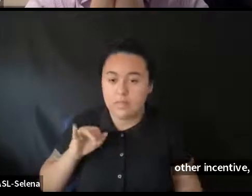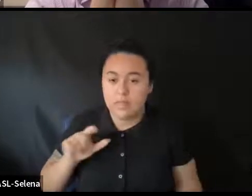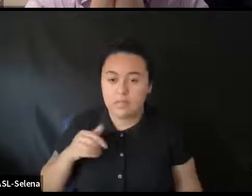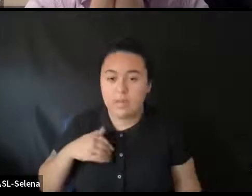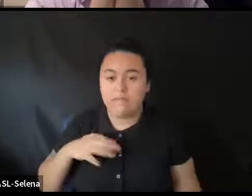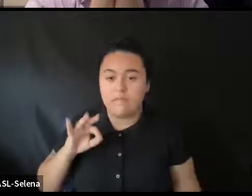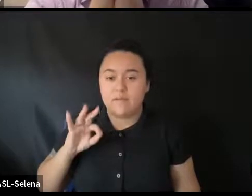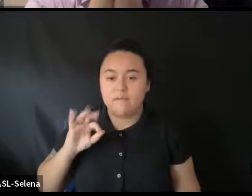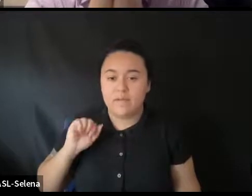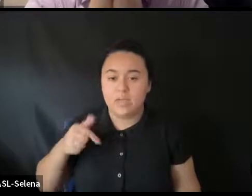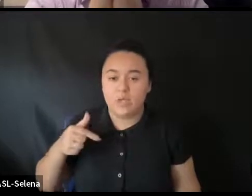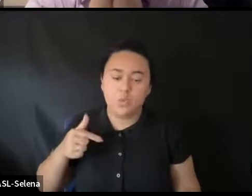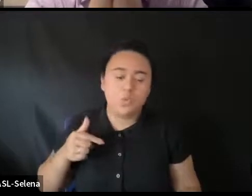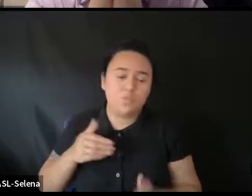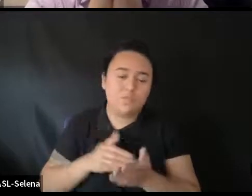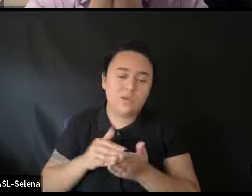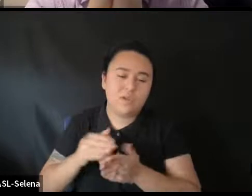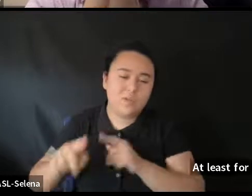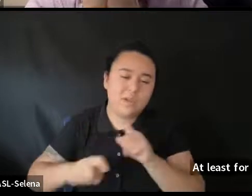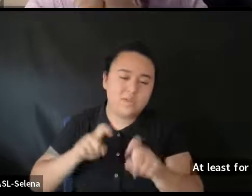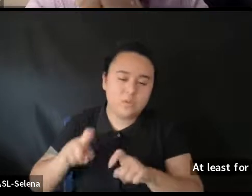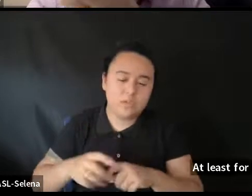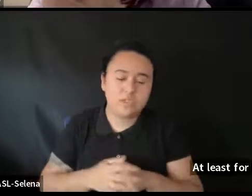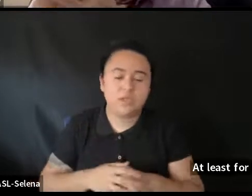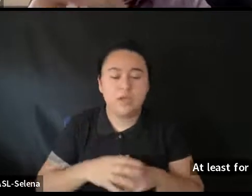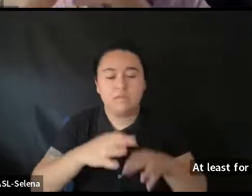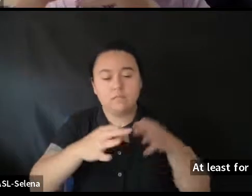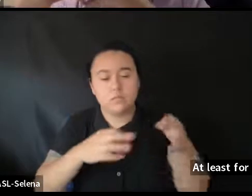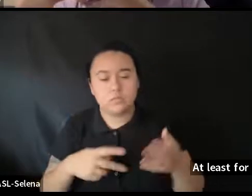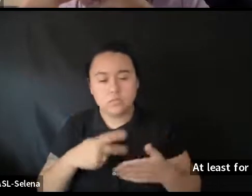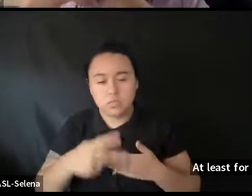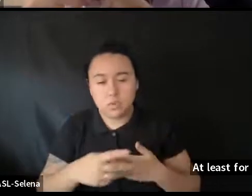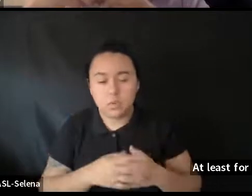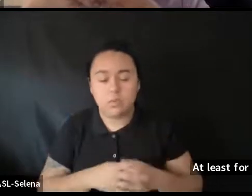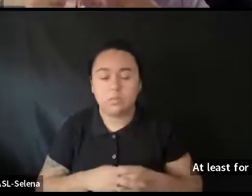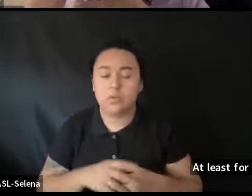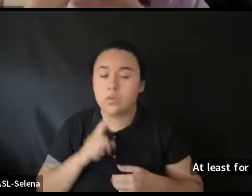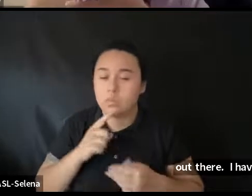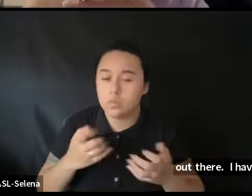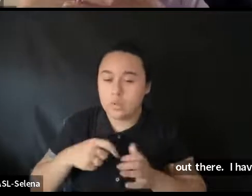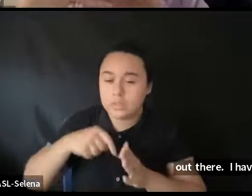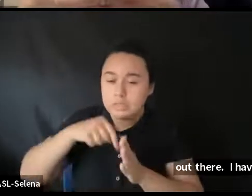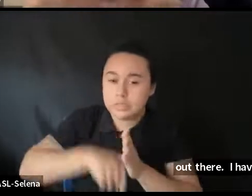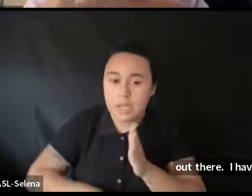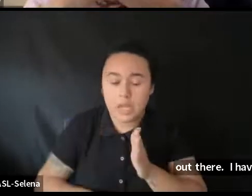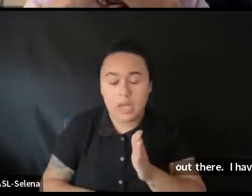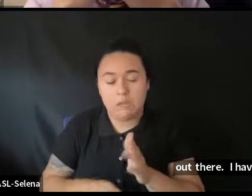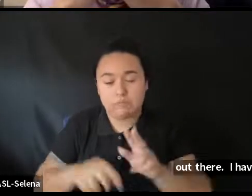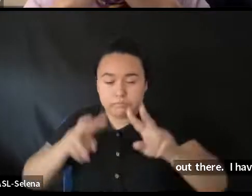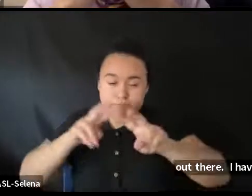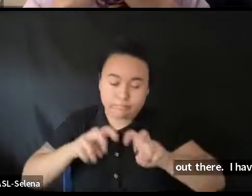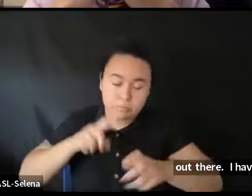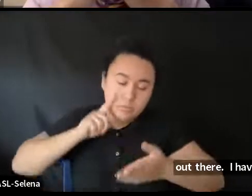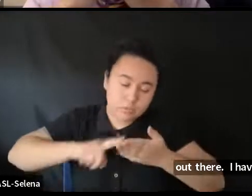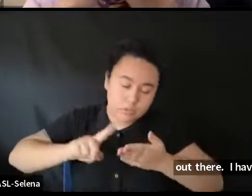A Eles. an Audible.